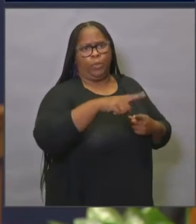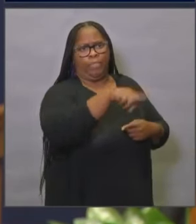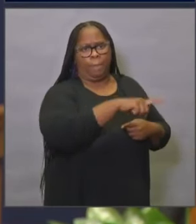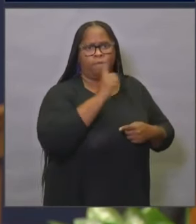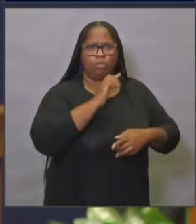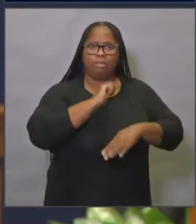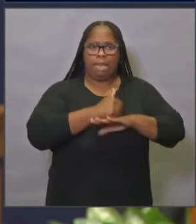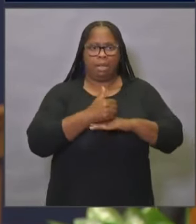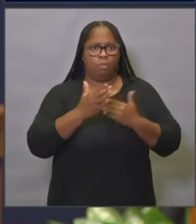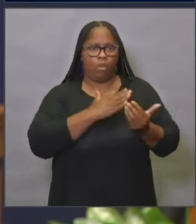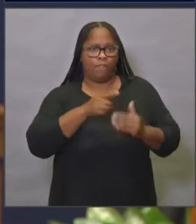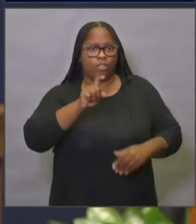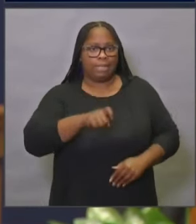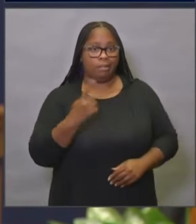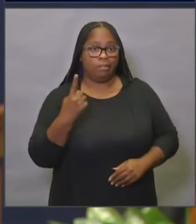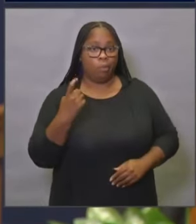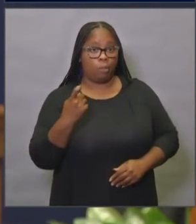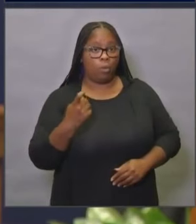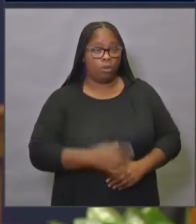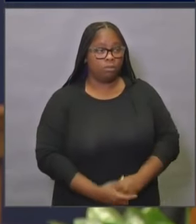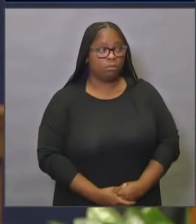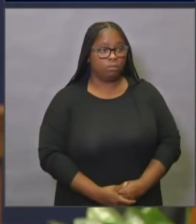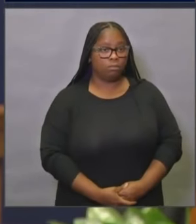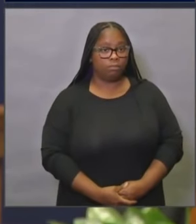that are needed. Thank you. We'll take one more question.